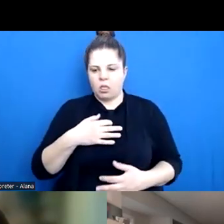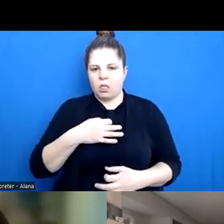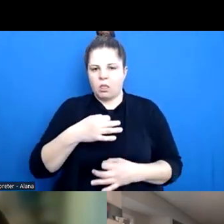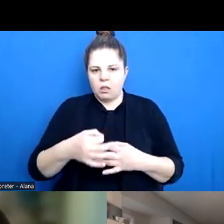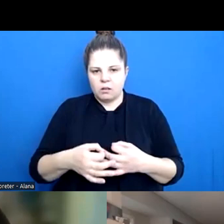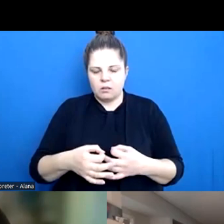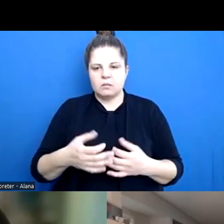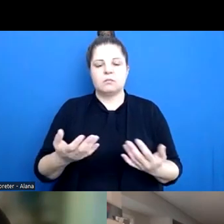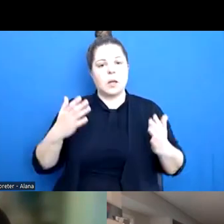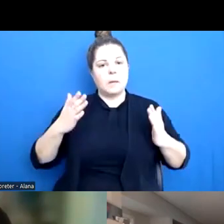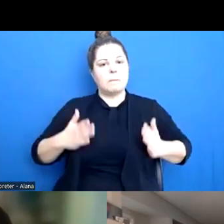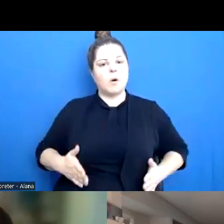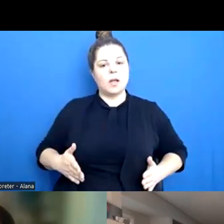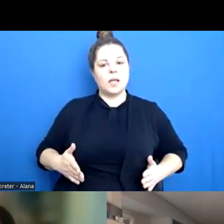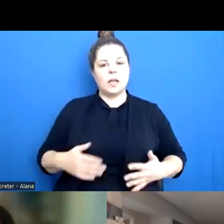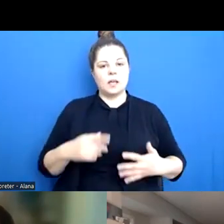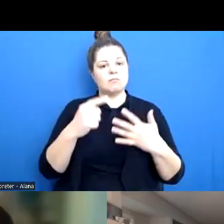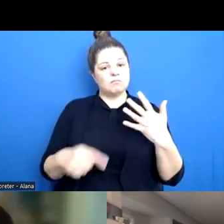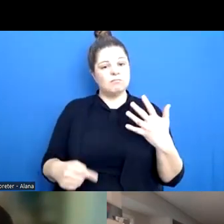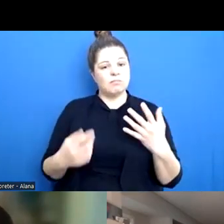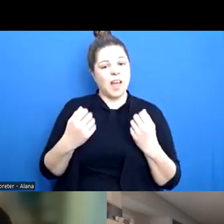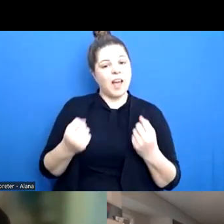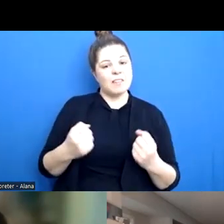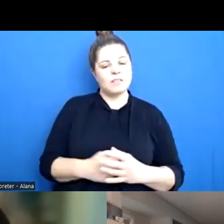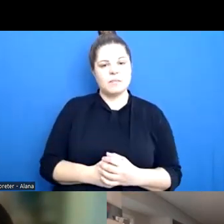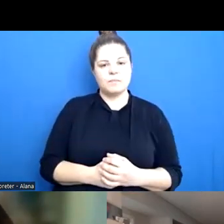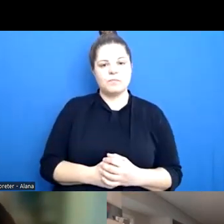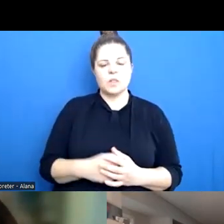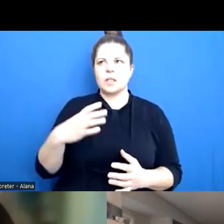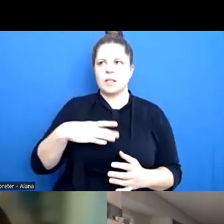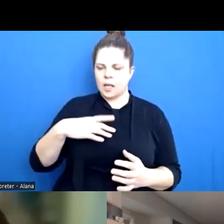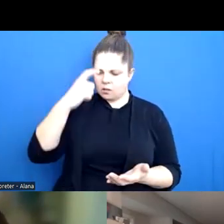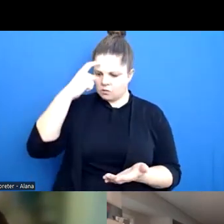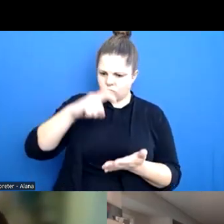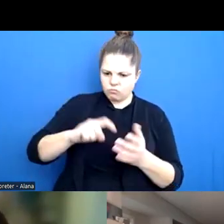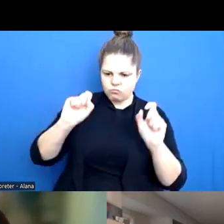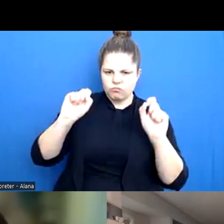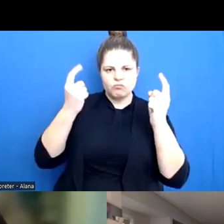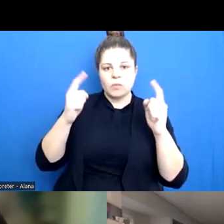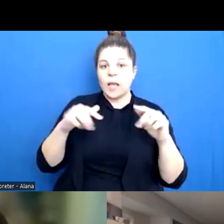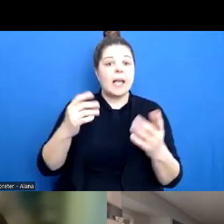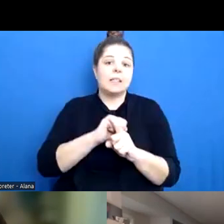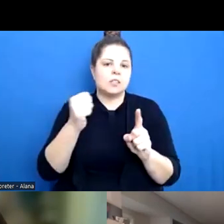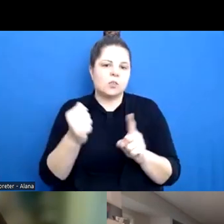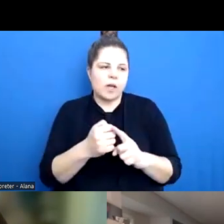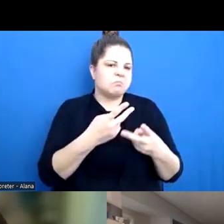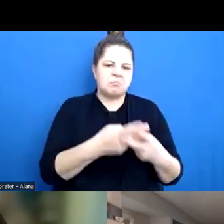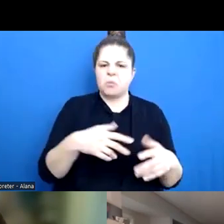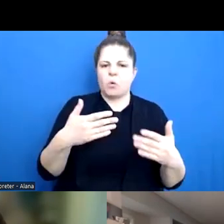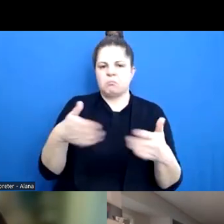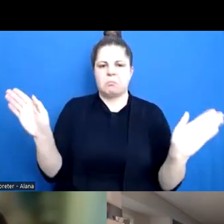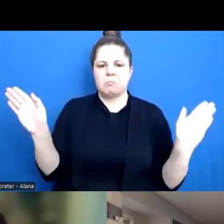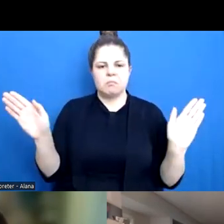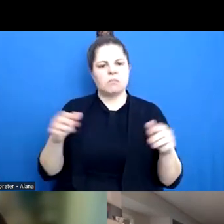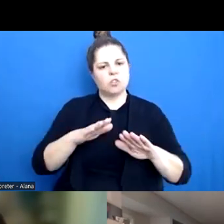bodily reactions that actually happen. And recognizing those in any kind of situation is a really useful thing for children